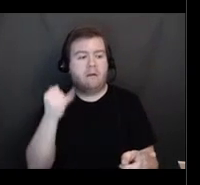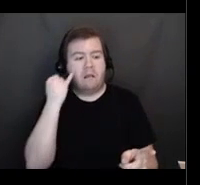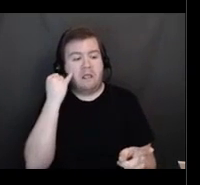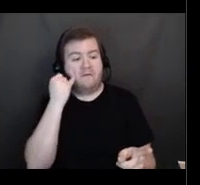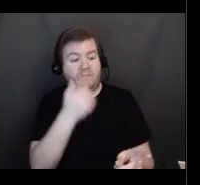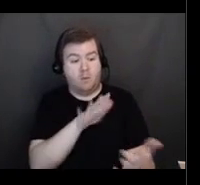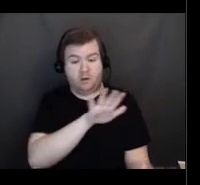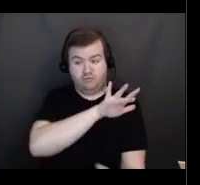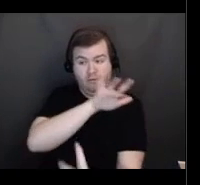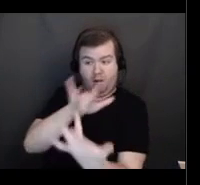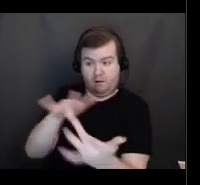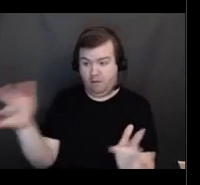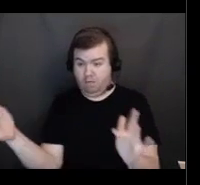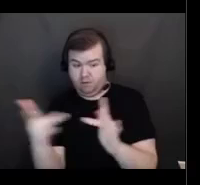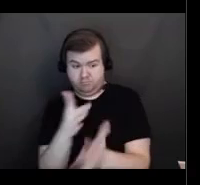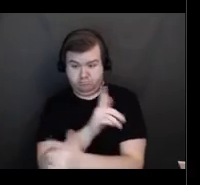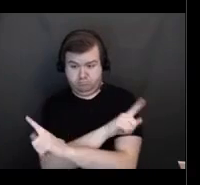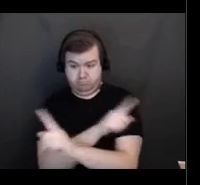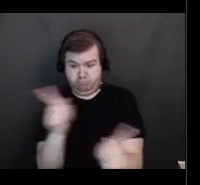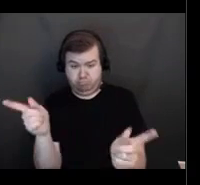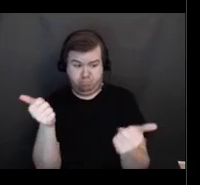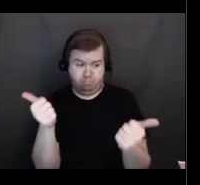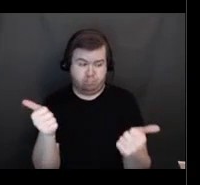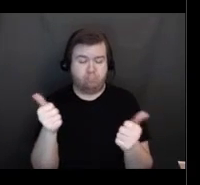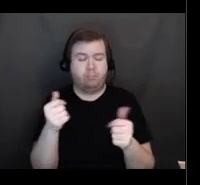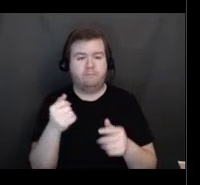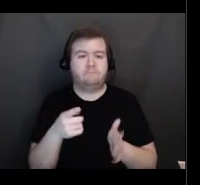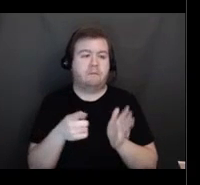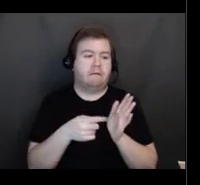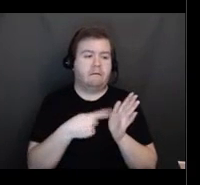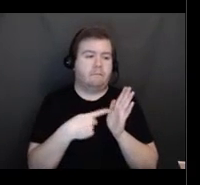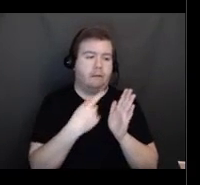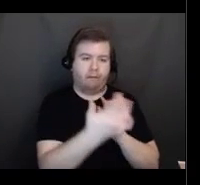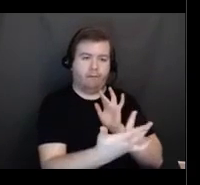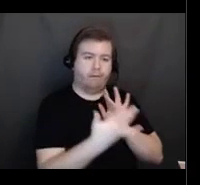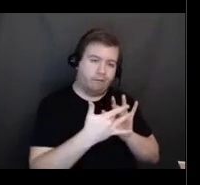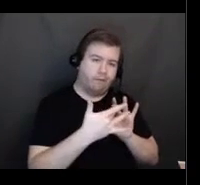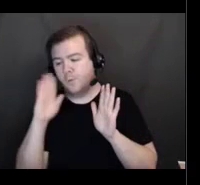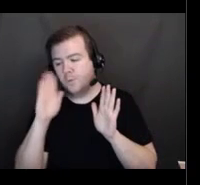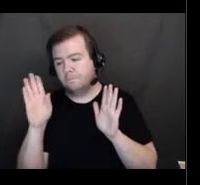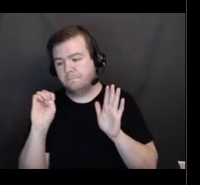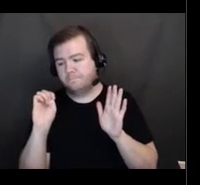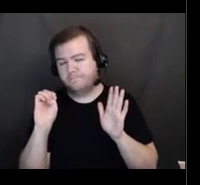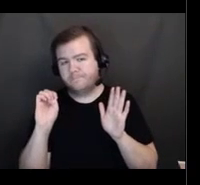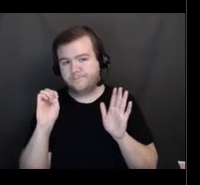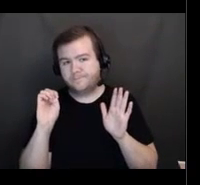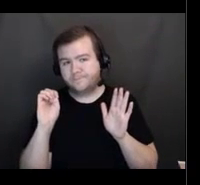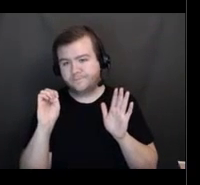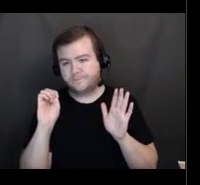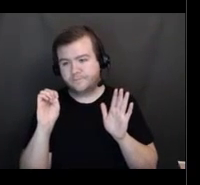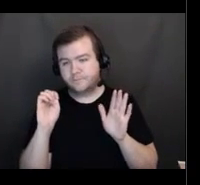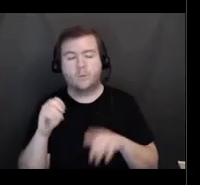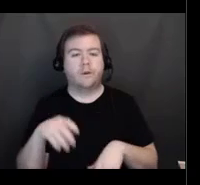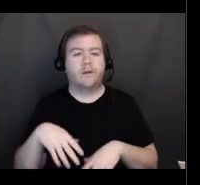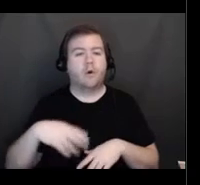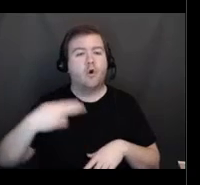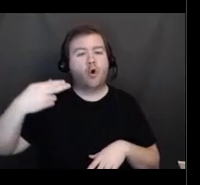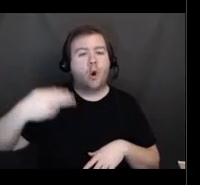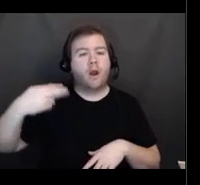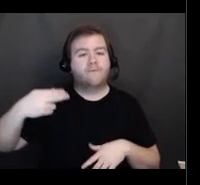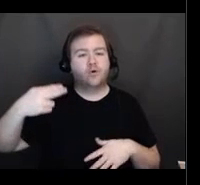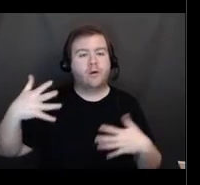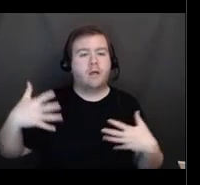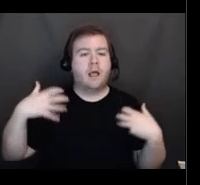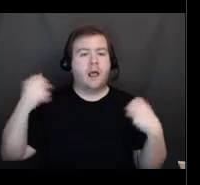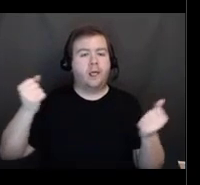provider directly for questions. So they're the, like an example of that would be Hartford healthcare and